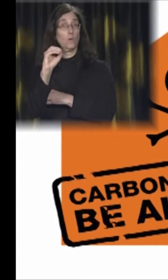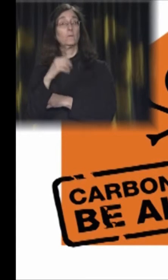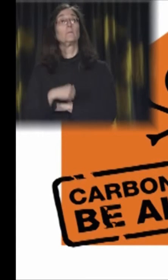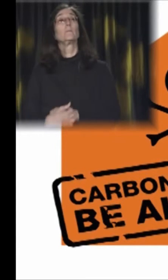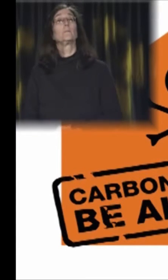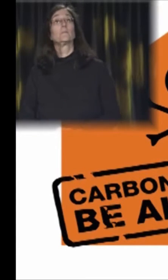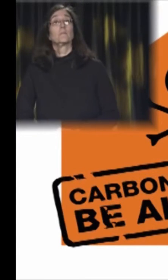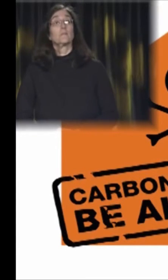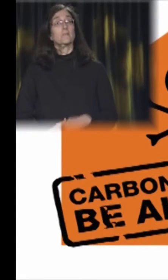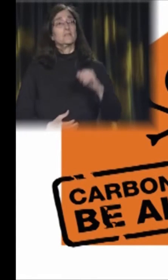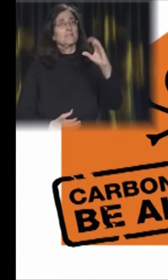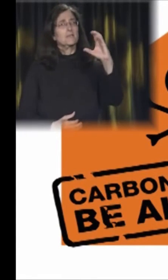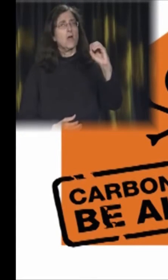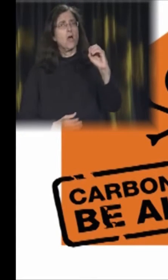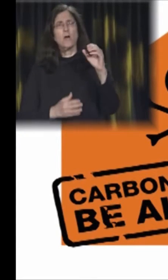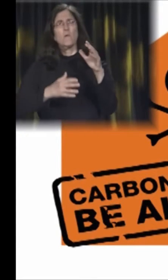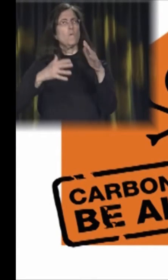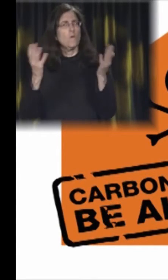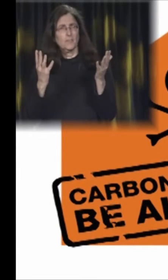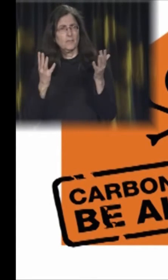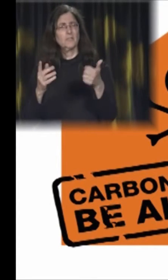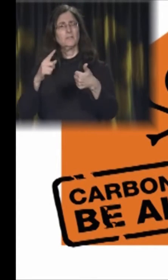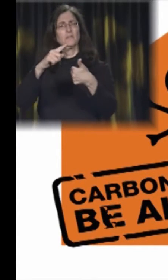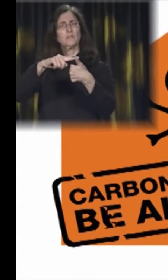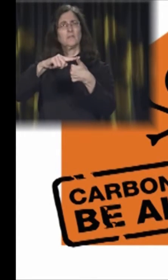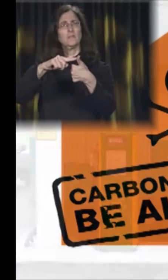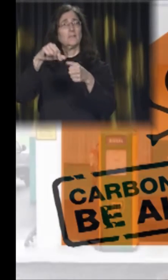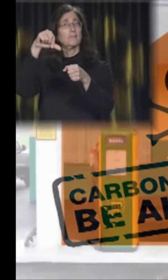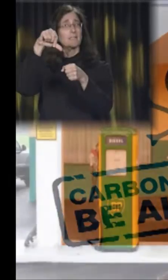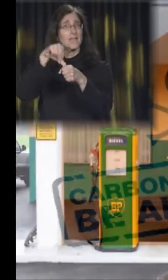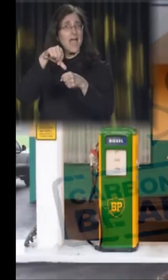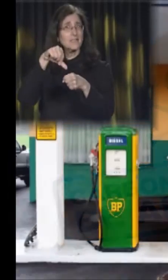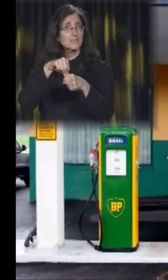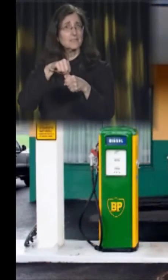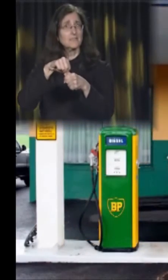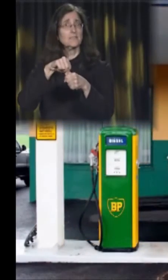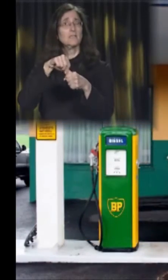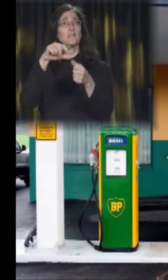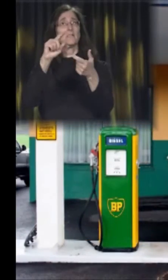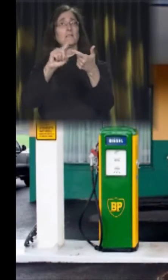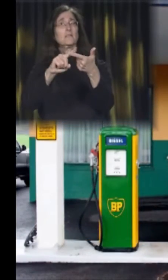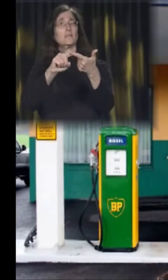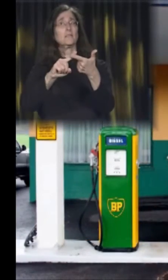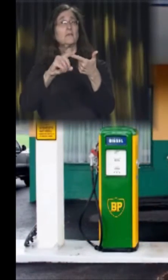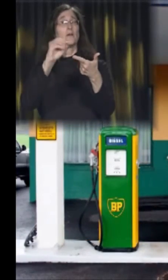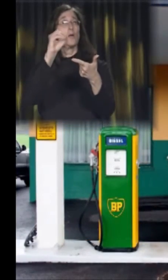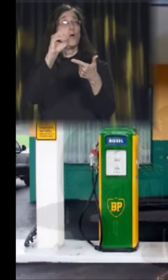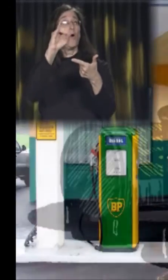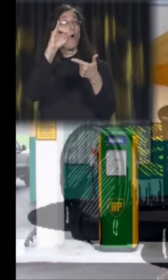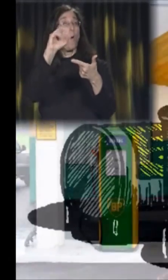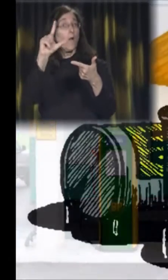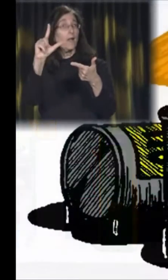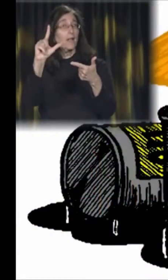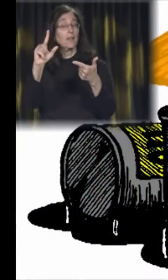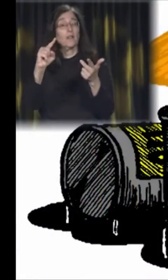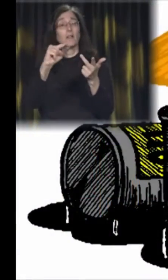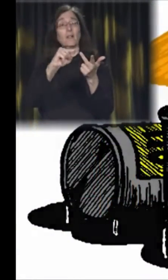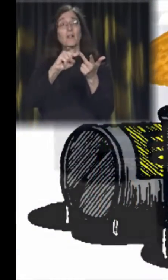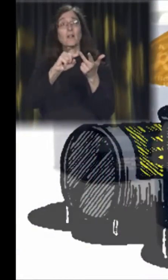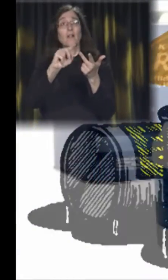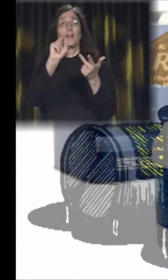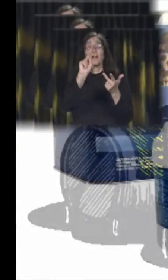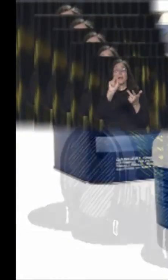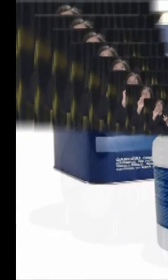Carbon monoxide is a gas that is produced whenever any fuel, such as gas, oil,